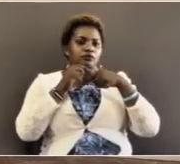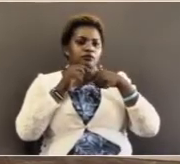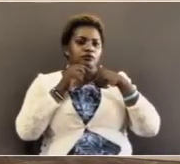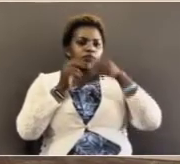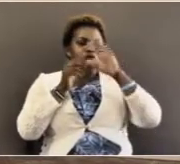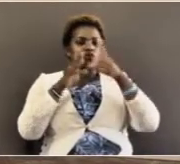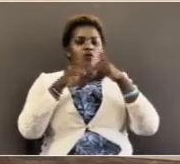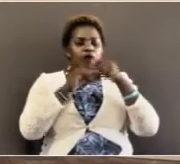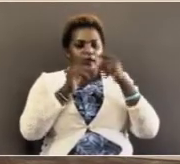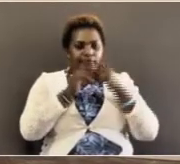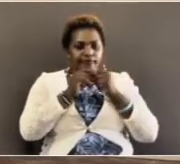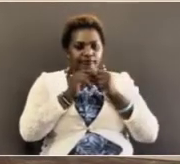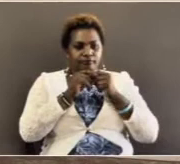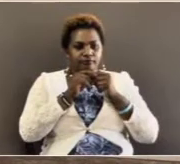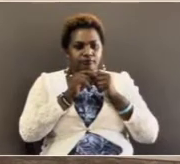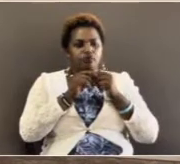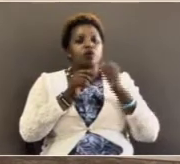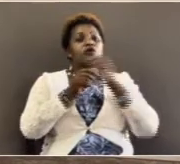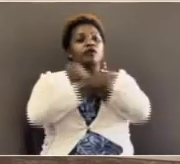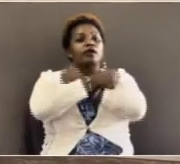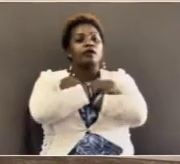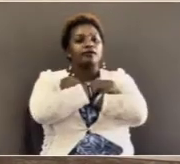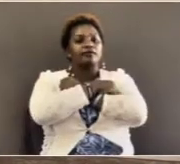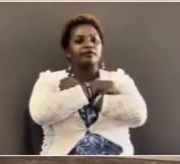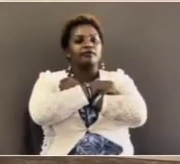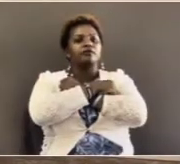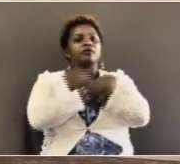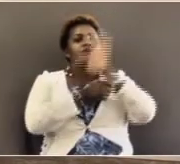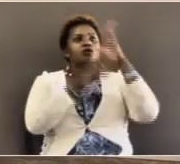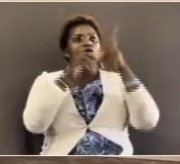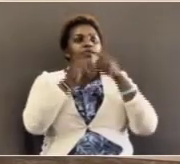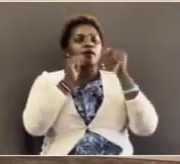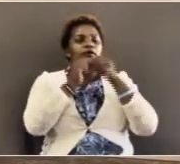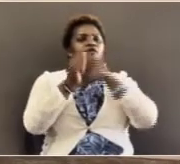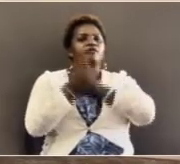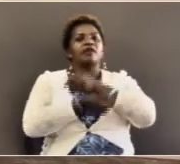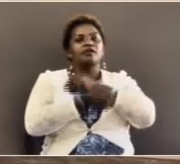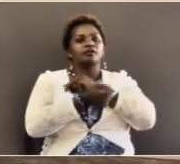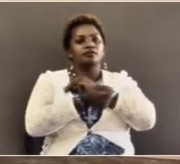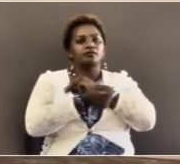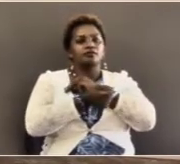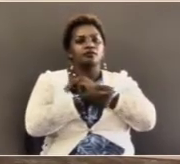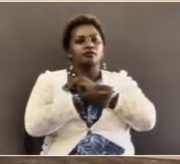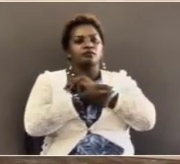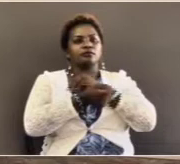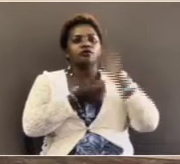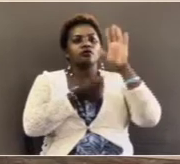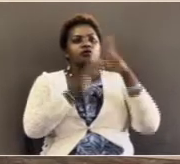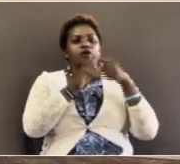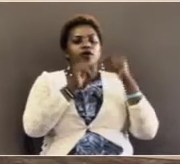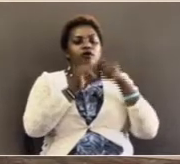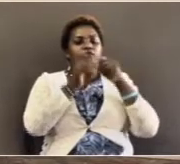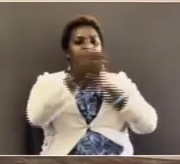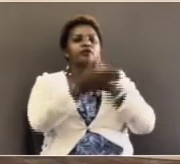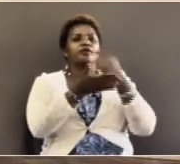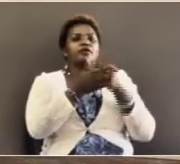your word of love, your word of mercy, your word